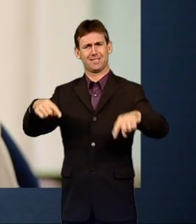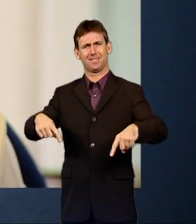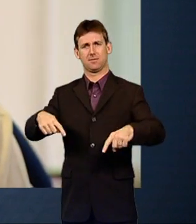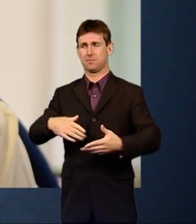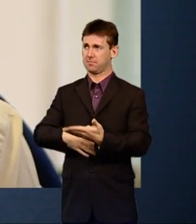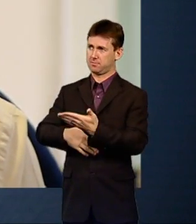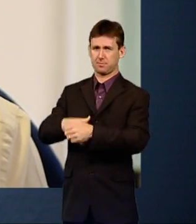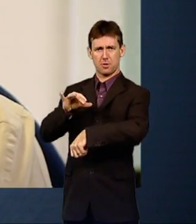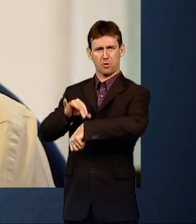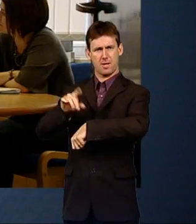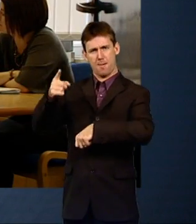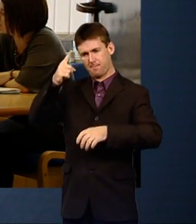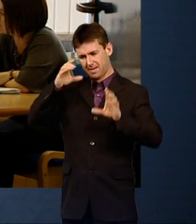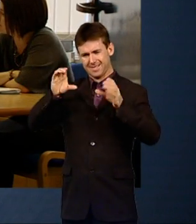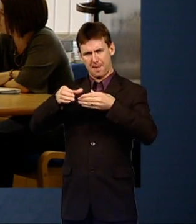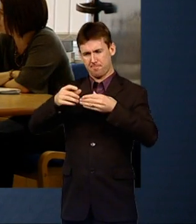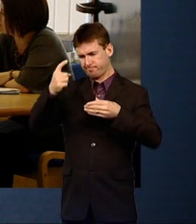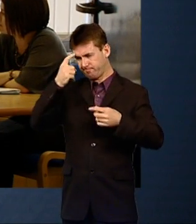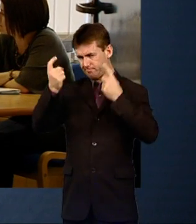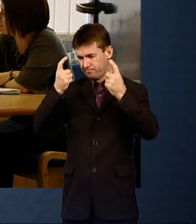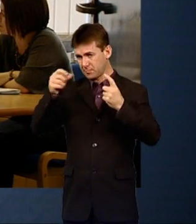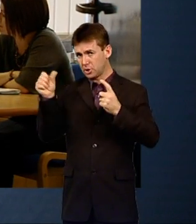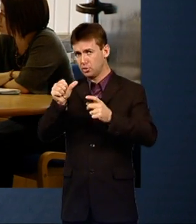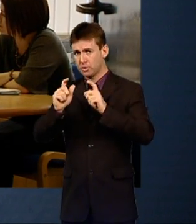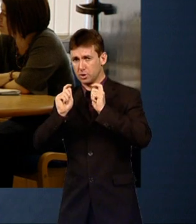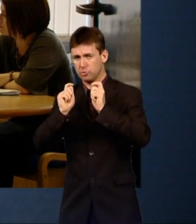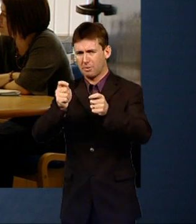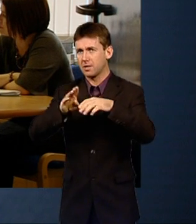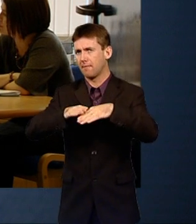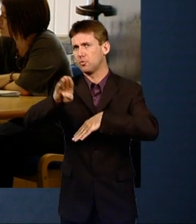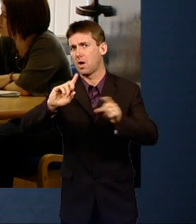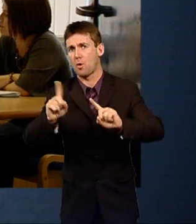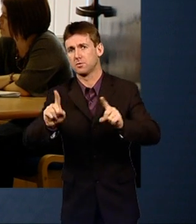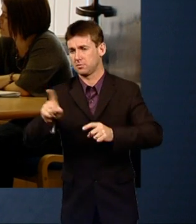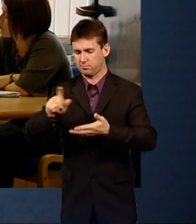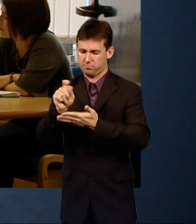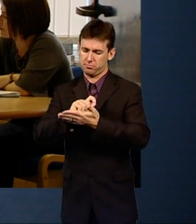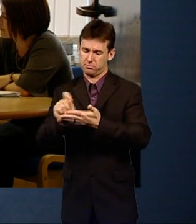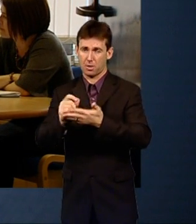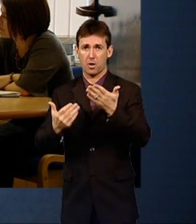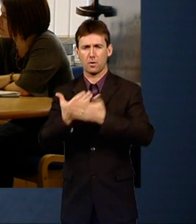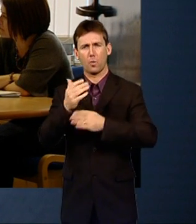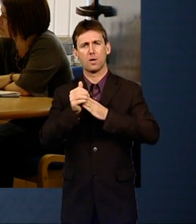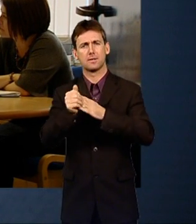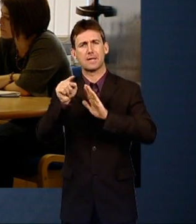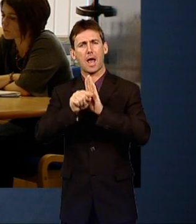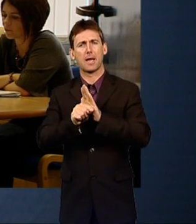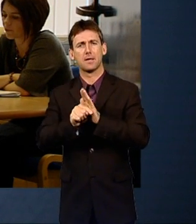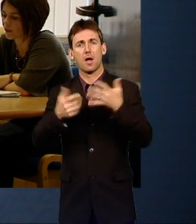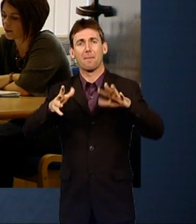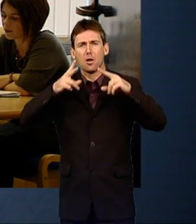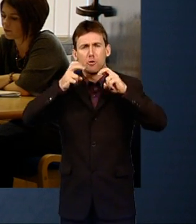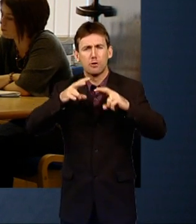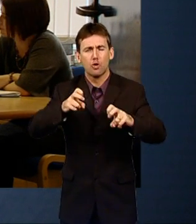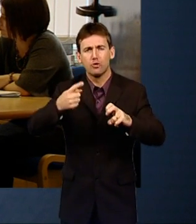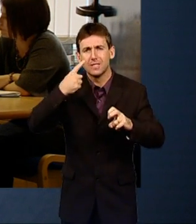for Clinical Excellence that's considering what treatment should be available. They're writing new guidelines based on all the latest research, including